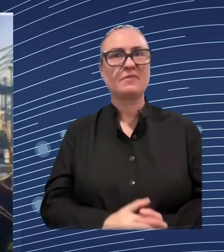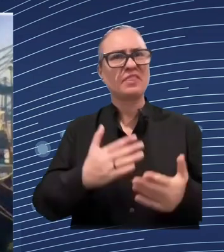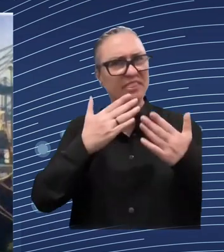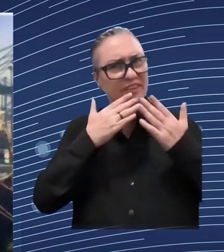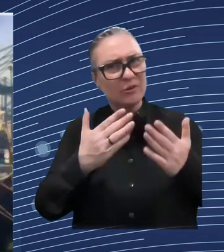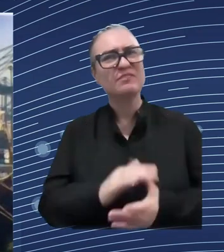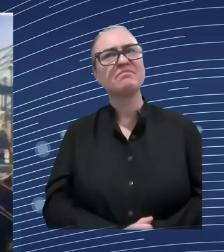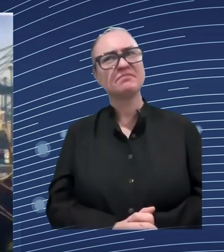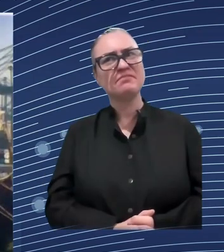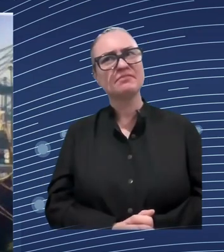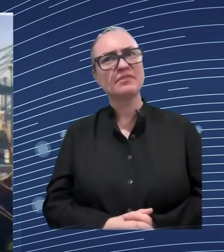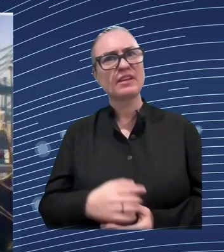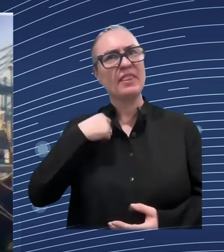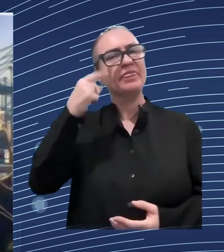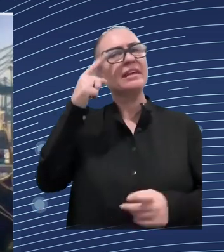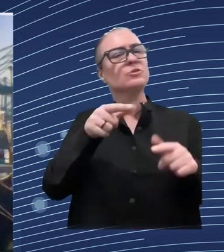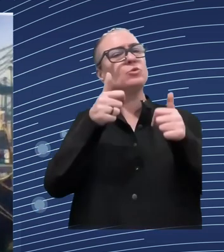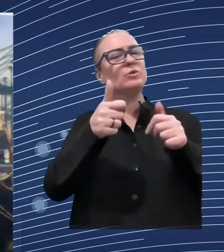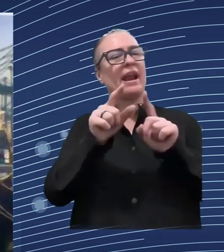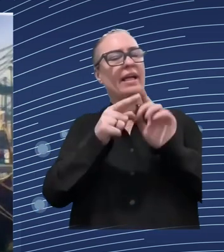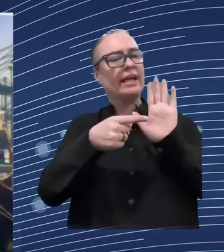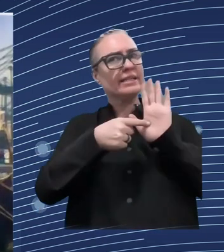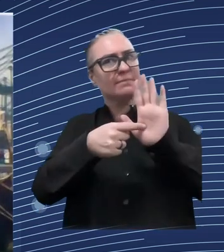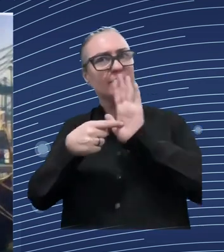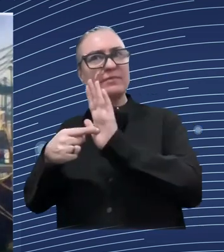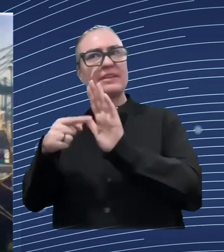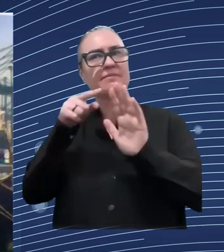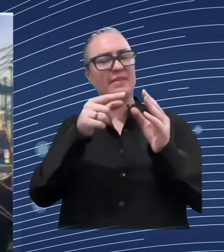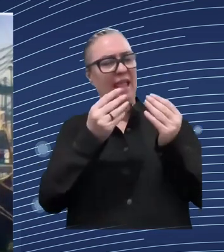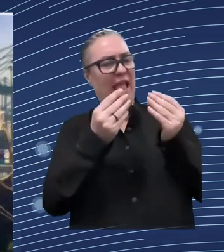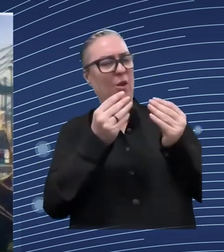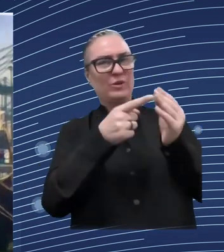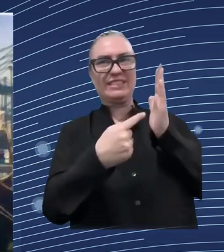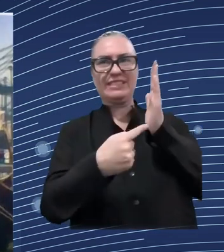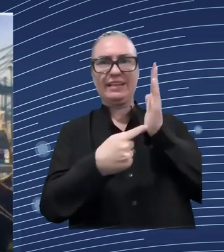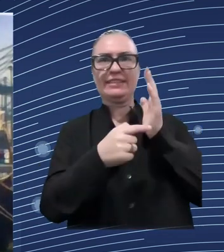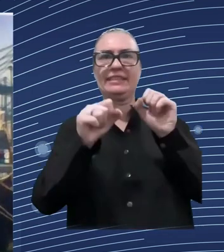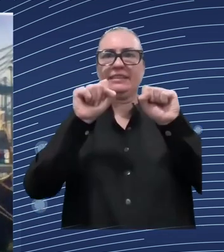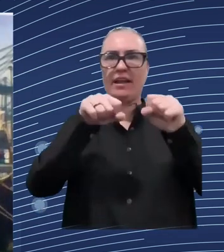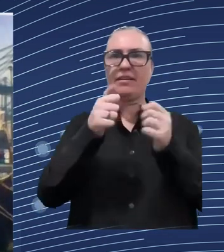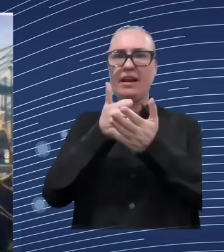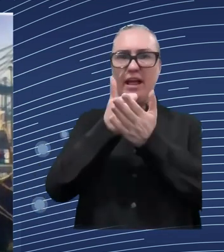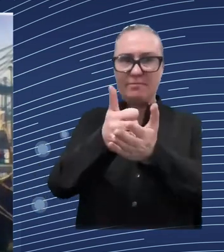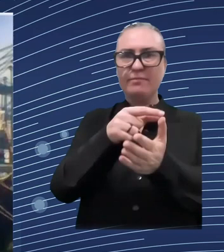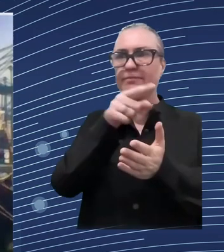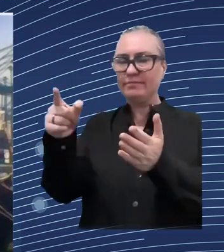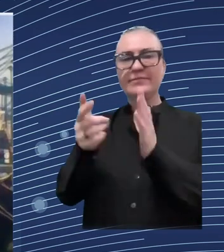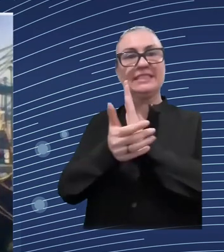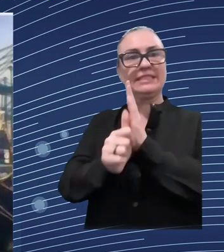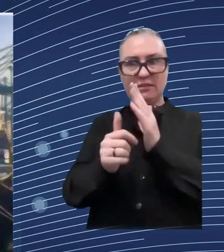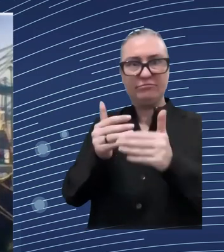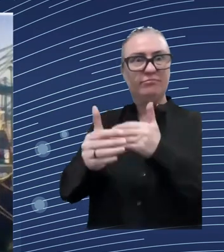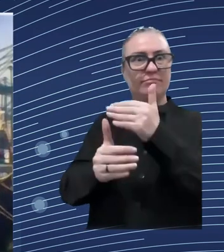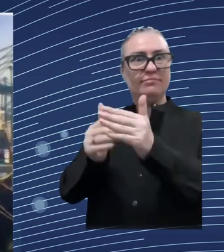good things about technology the opportunities that technology can can can open up tech sector etc but of course